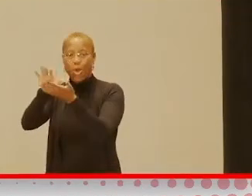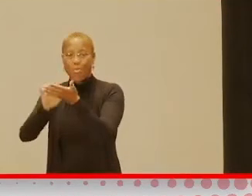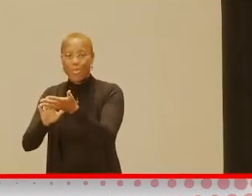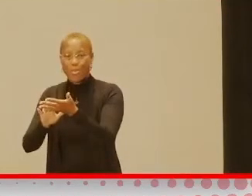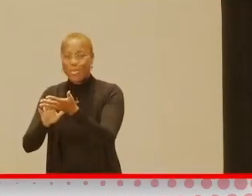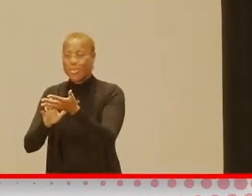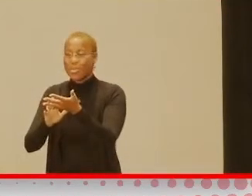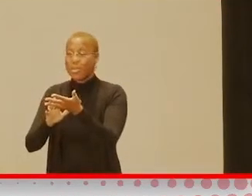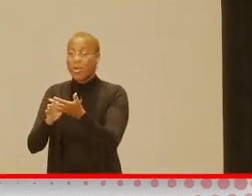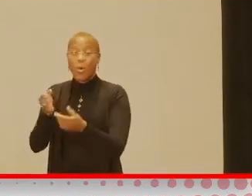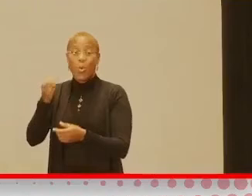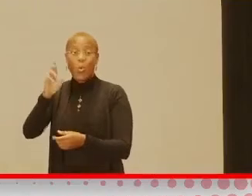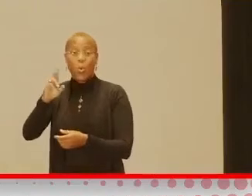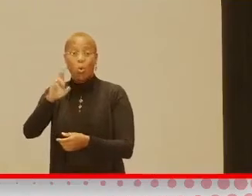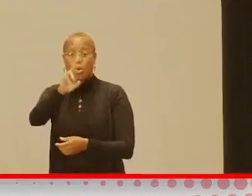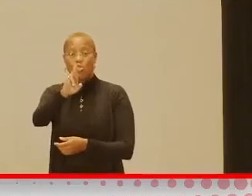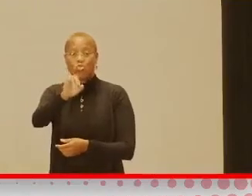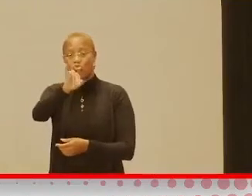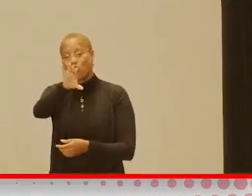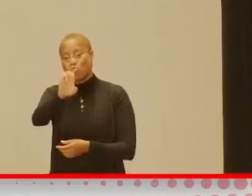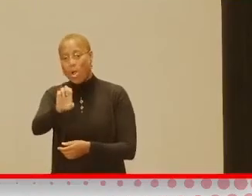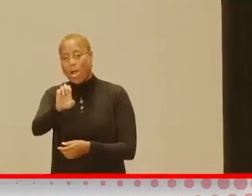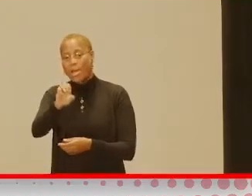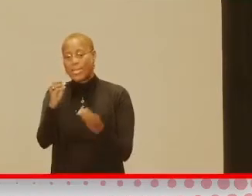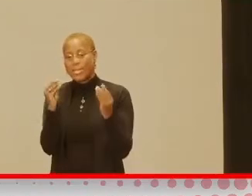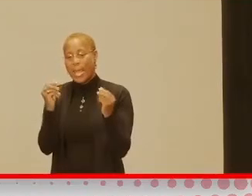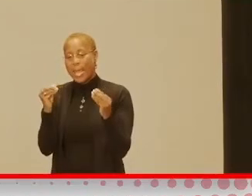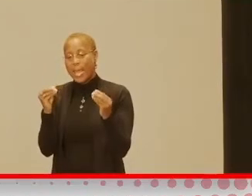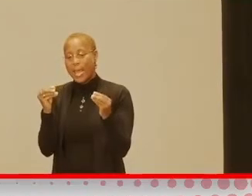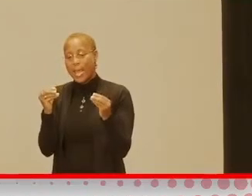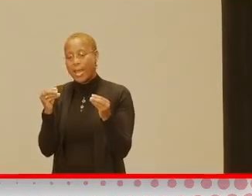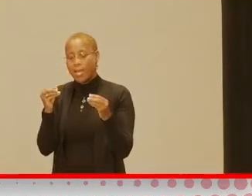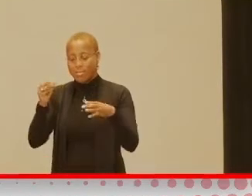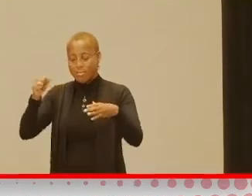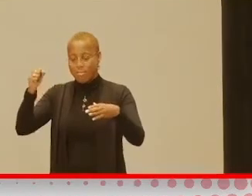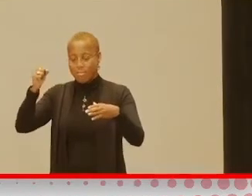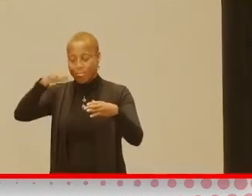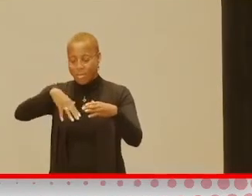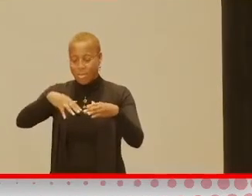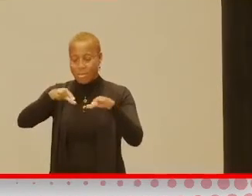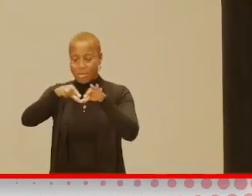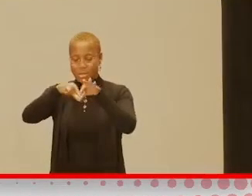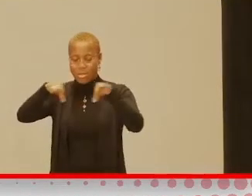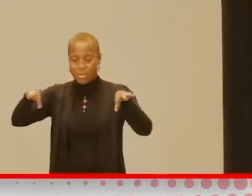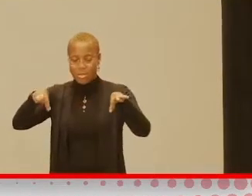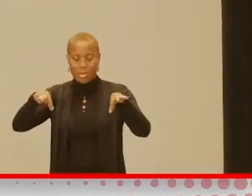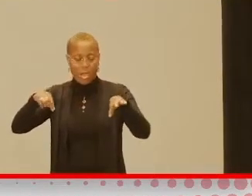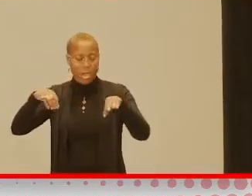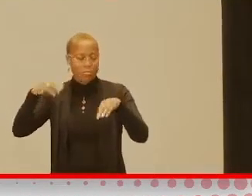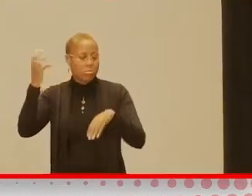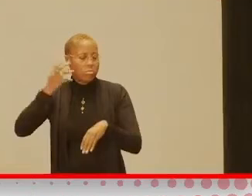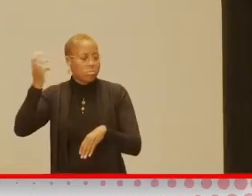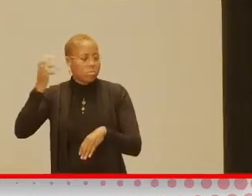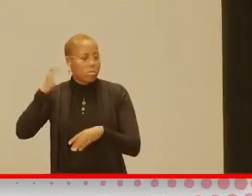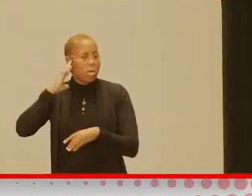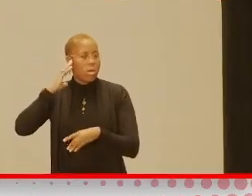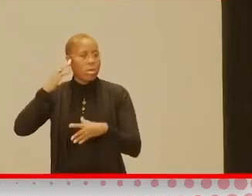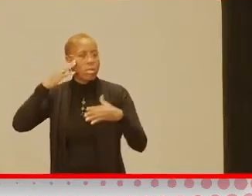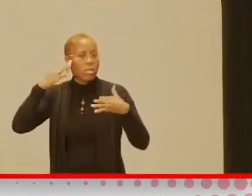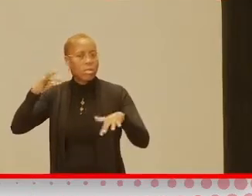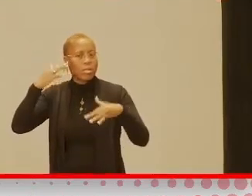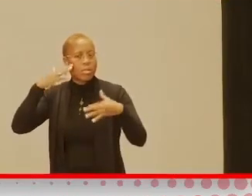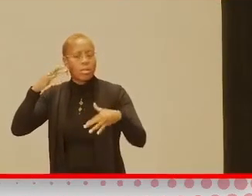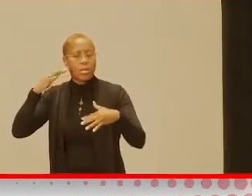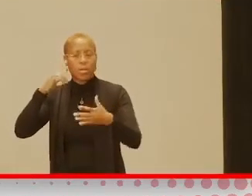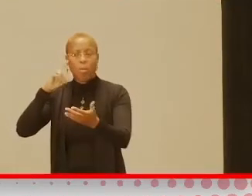The rice, sand, you know, in Ziploc bags, know, making shakers in water bottles. There's just so many